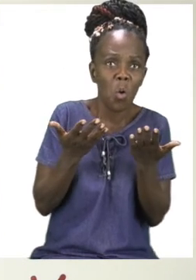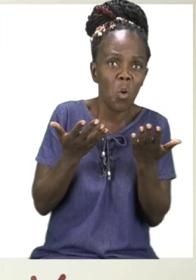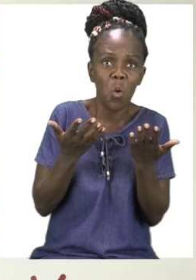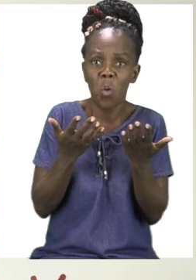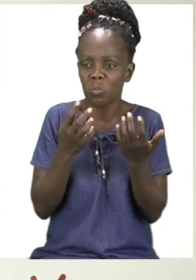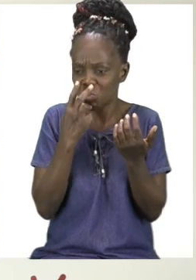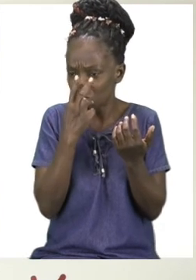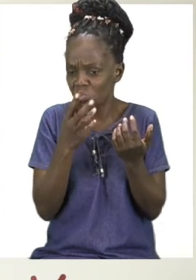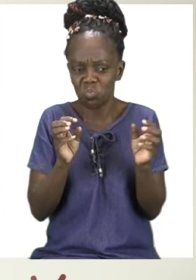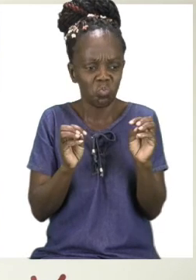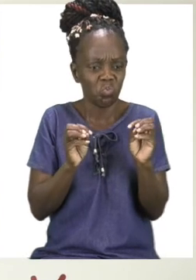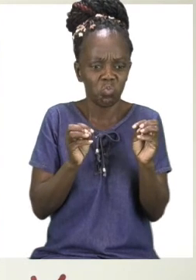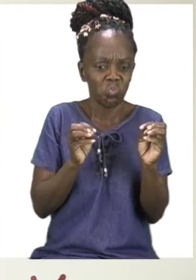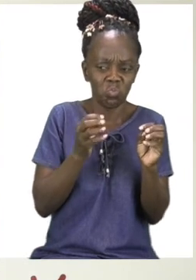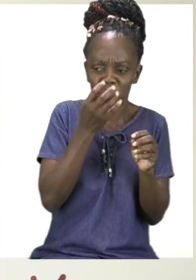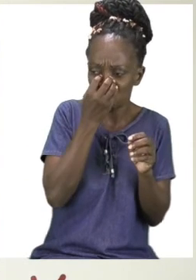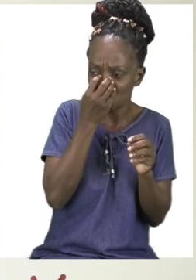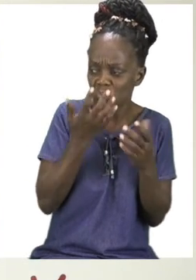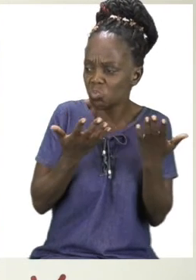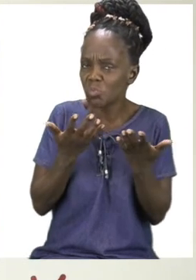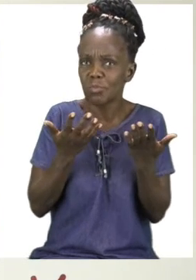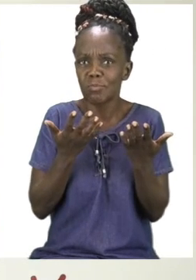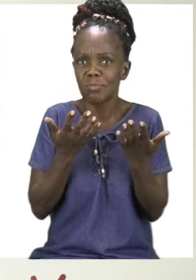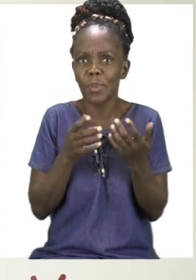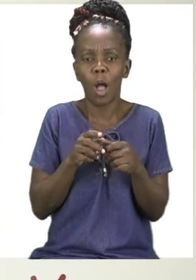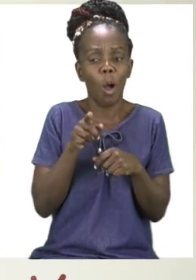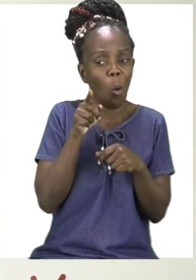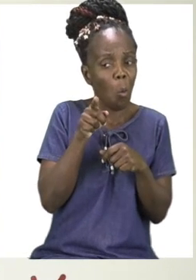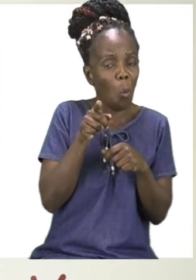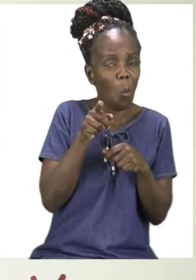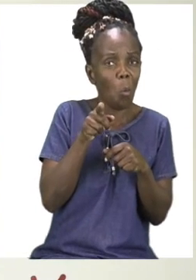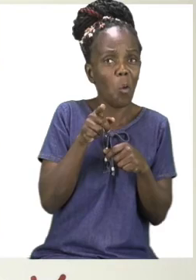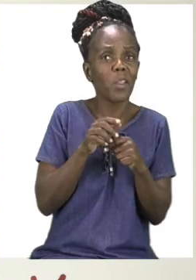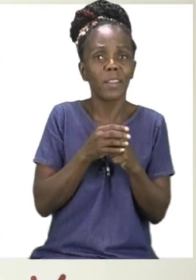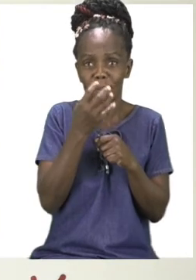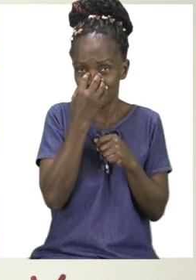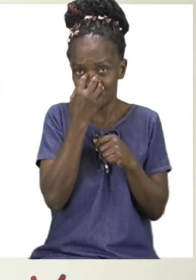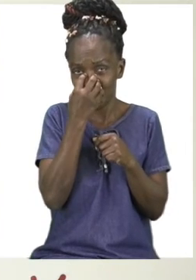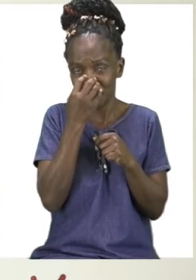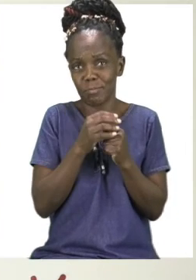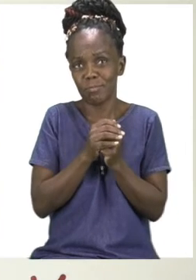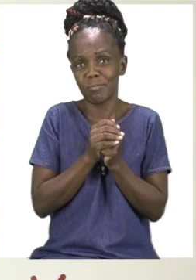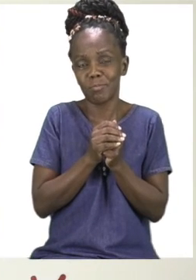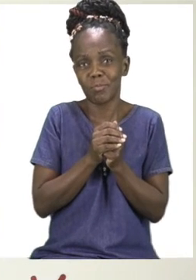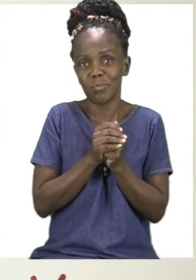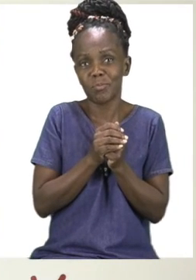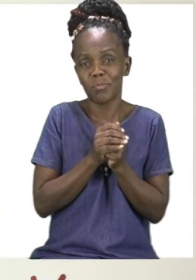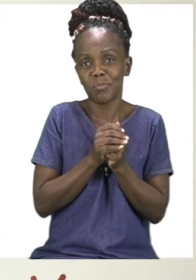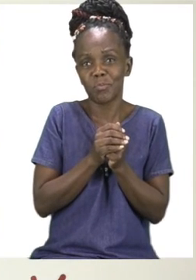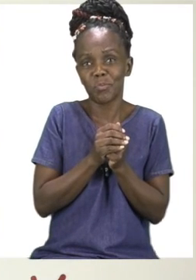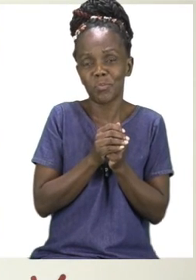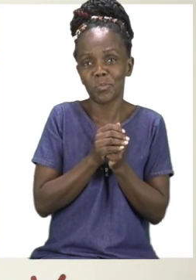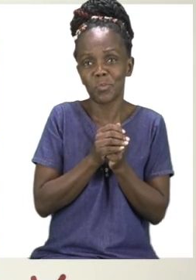him. Sosie? Oh! Hello Sosie. So, from